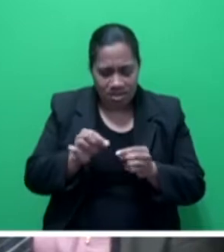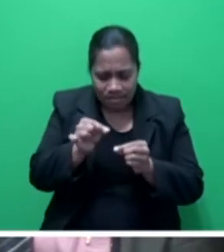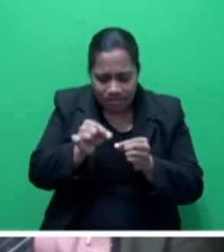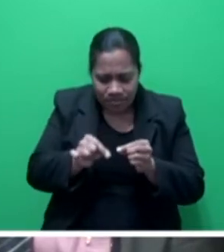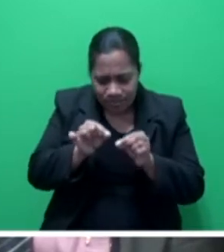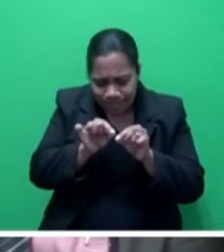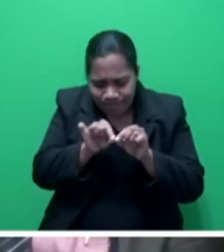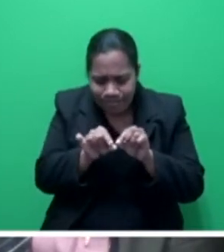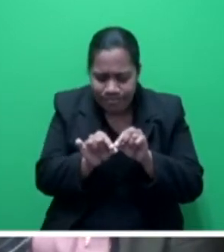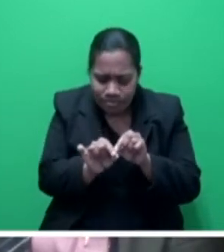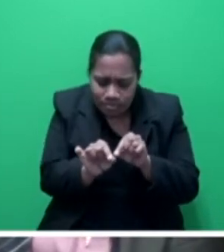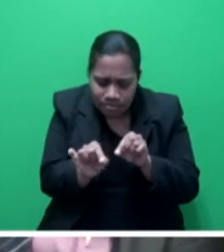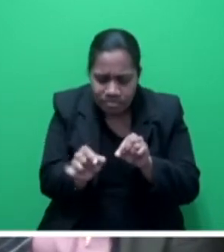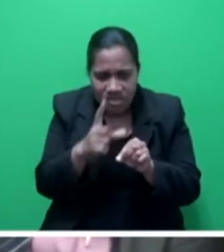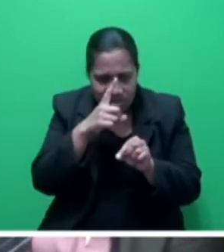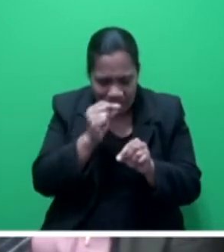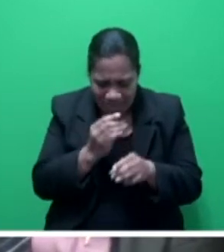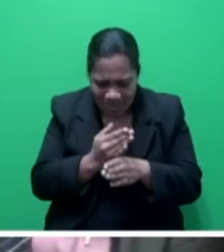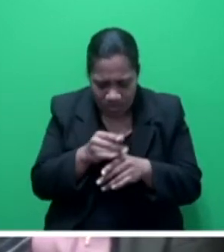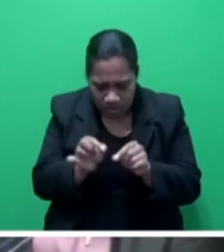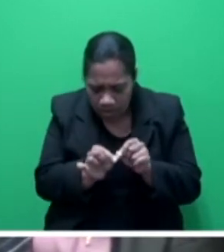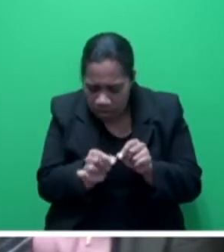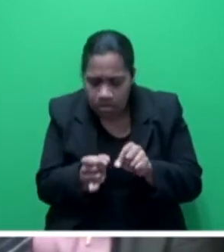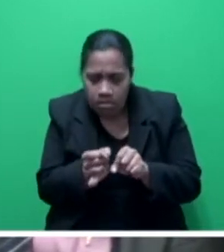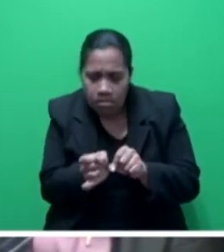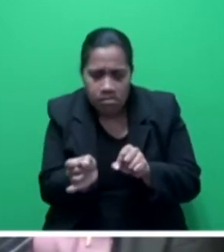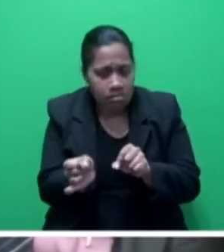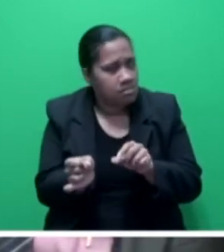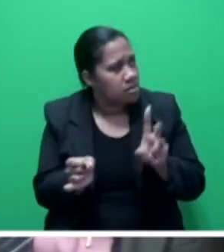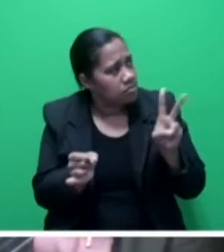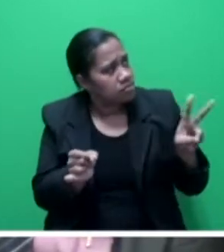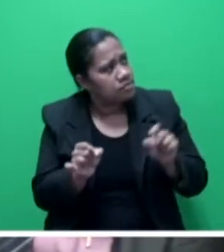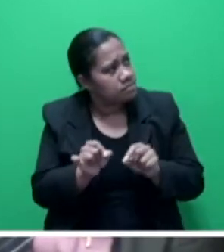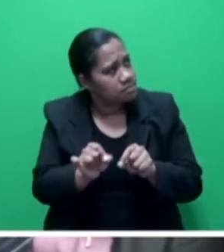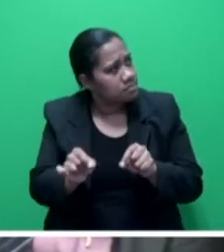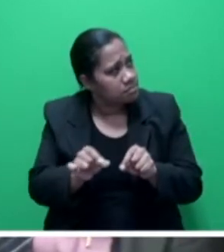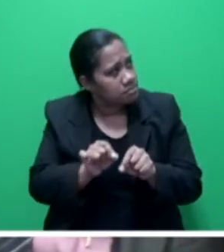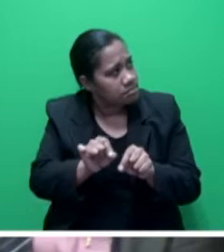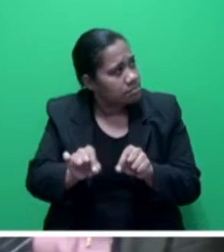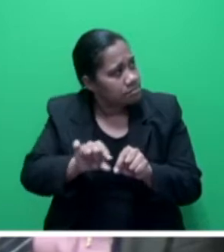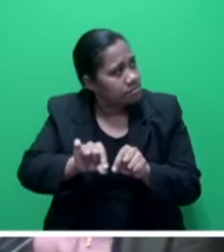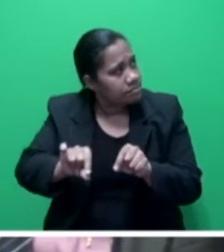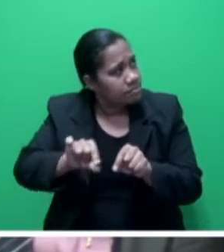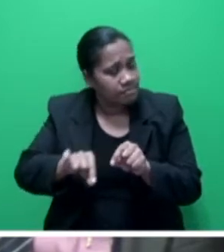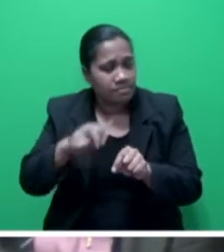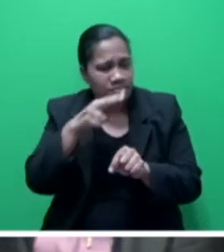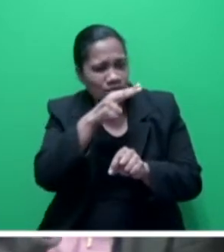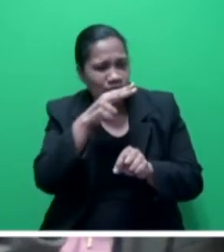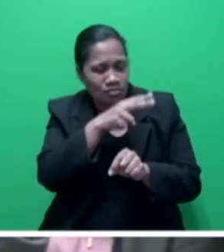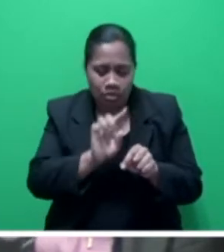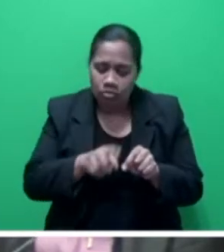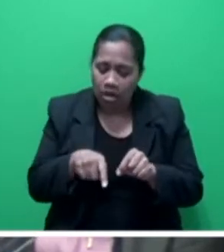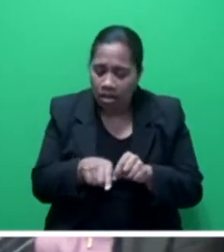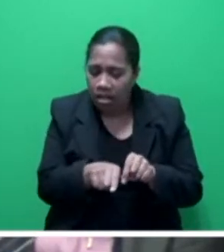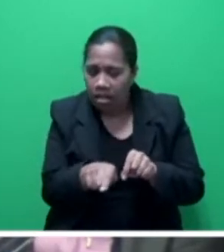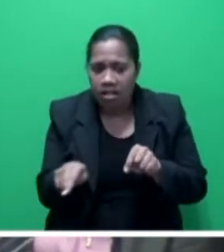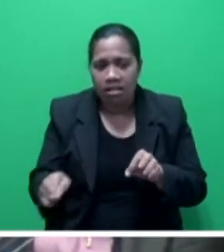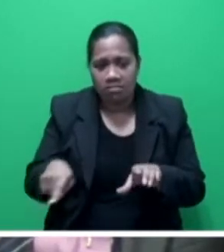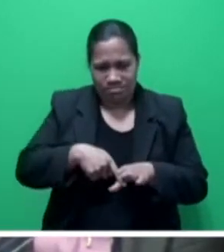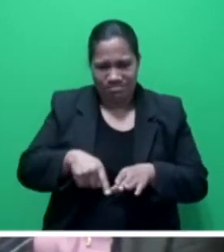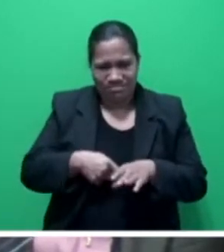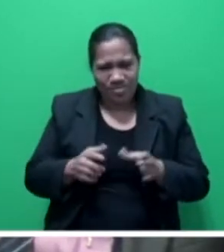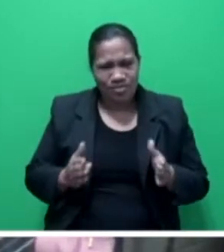be able to operate. And that requires very complex anesthesia in which certain training has to go into this regard.